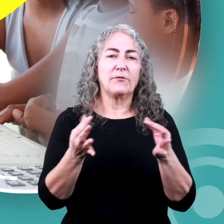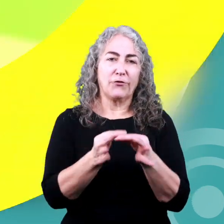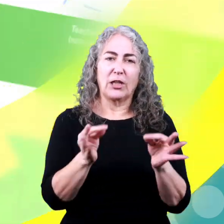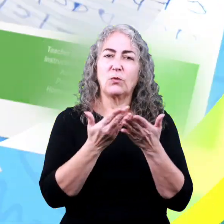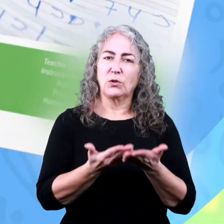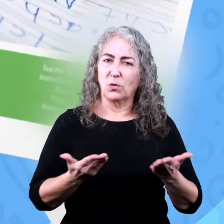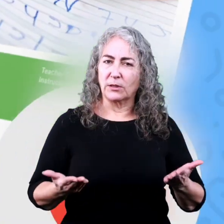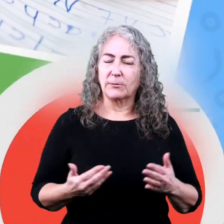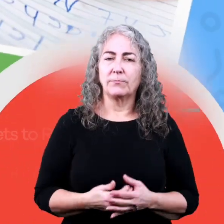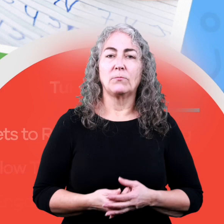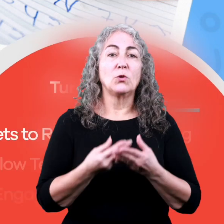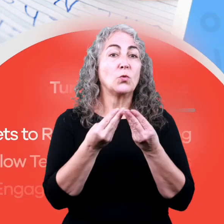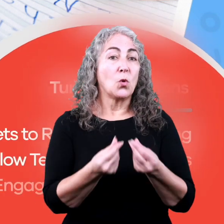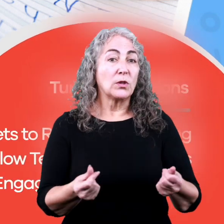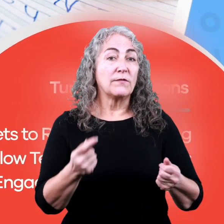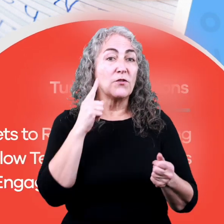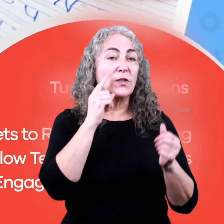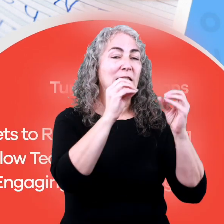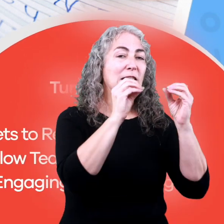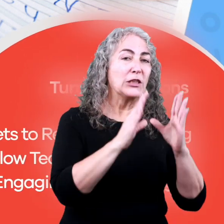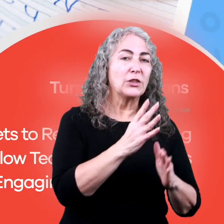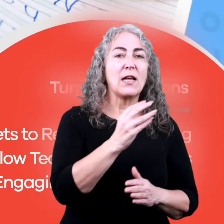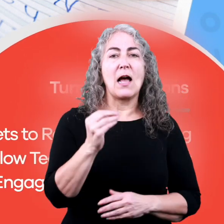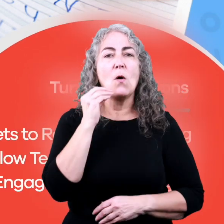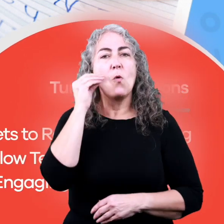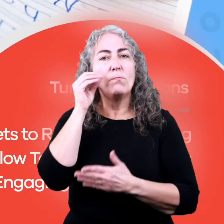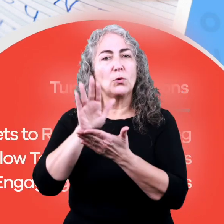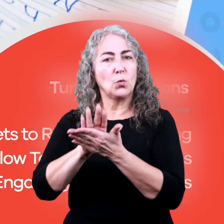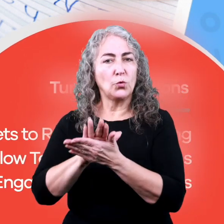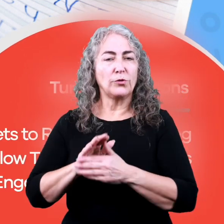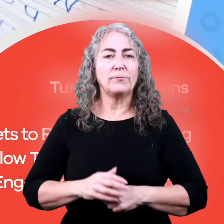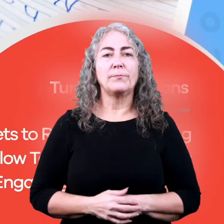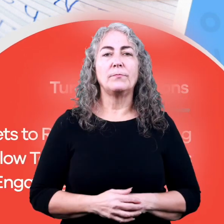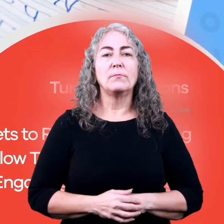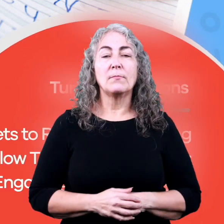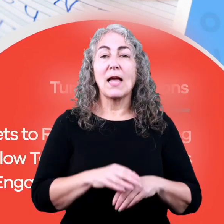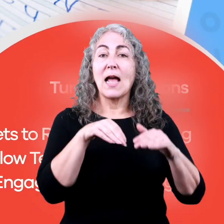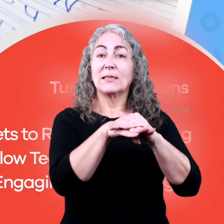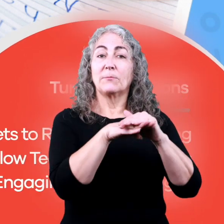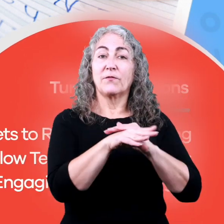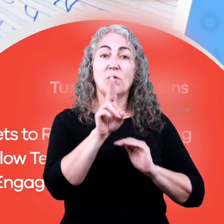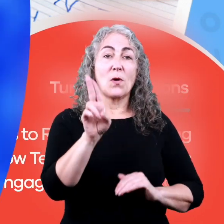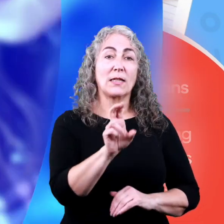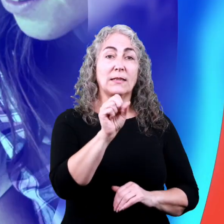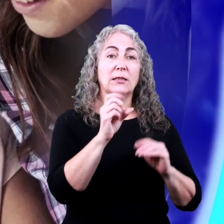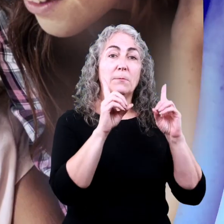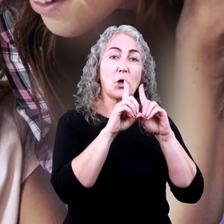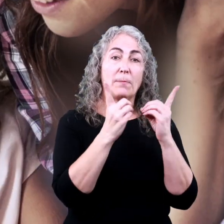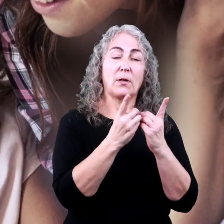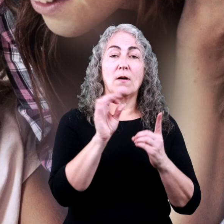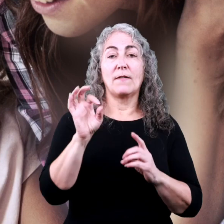resources And turnkey solutions for teachers and homeschoolers Music